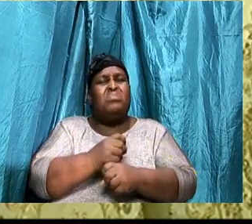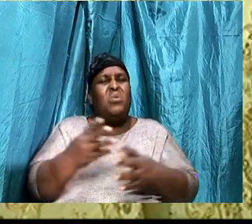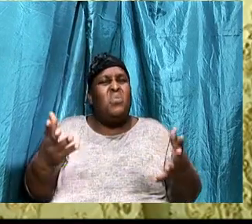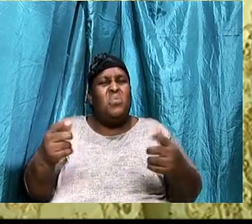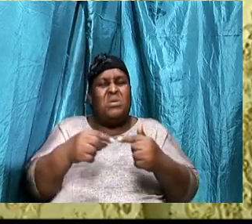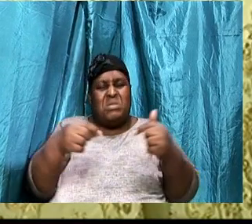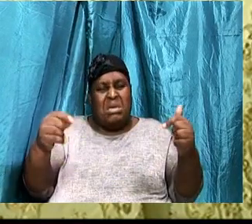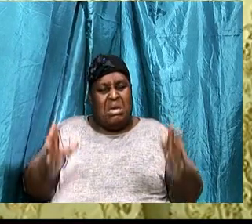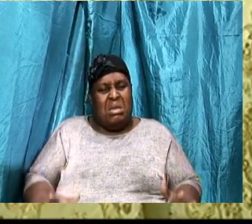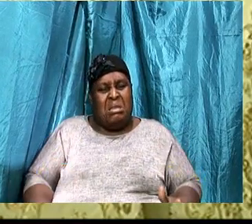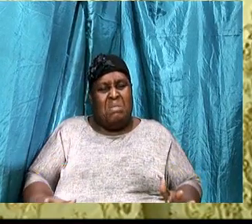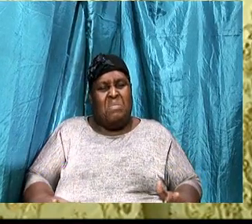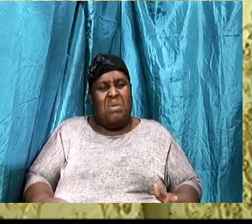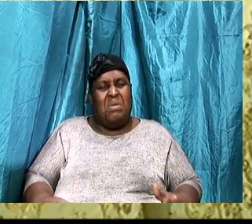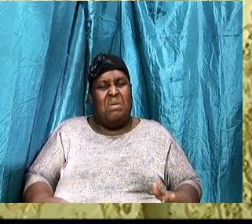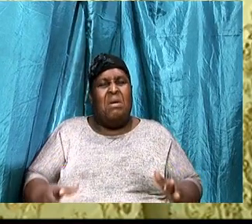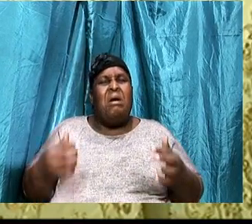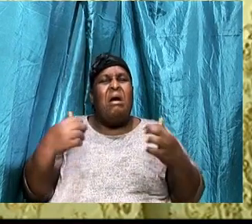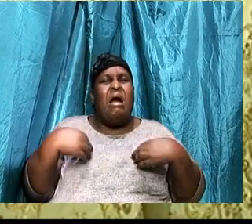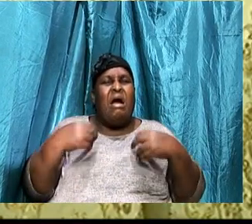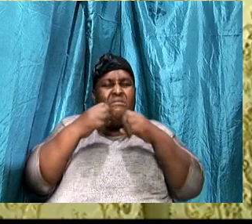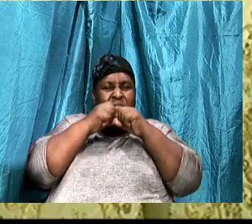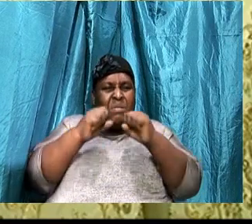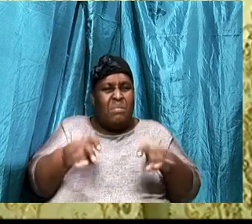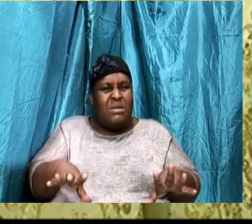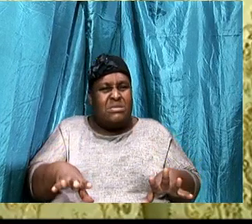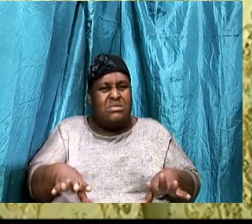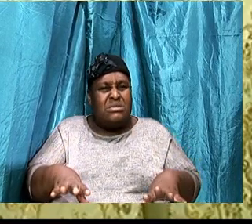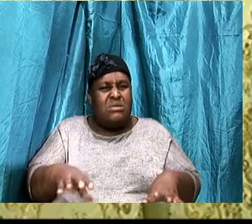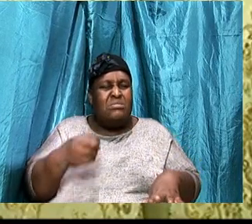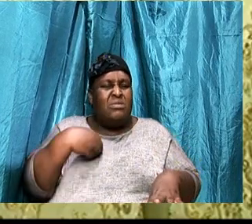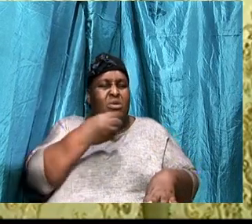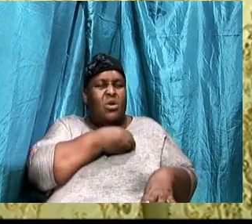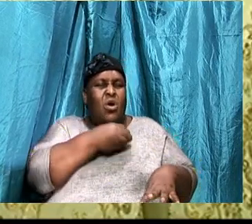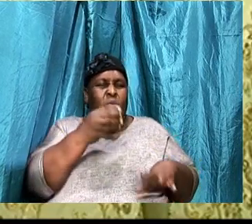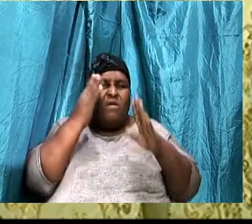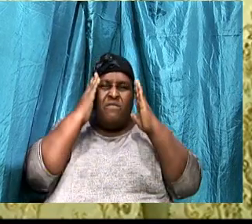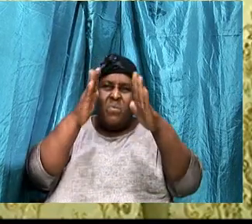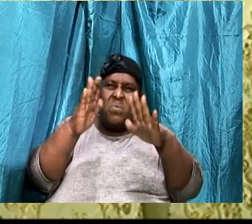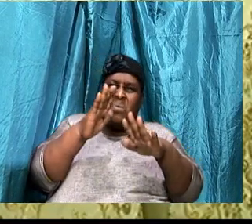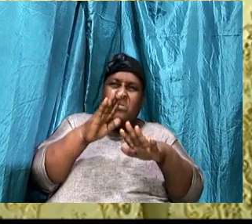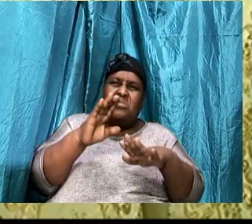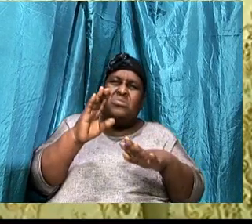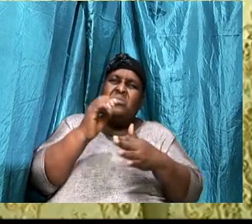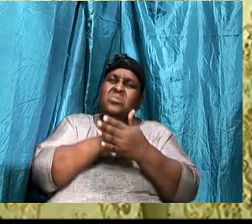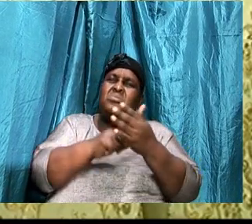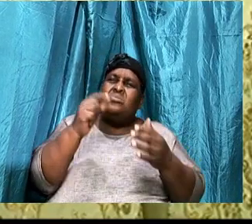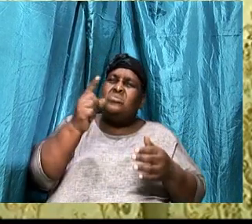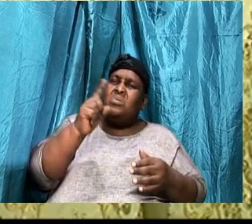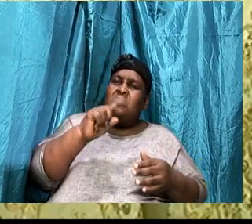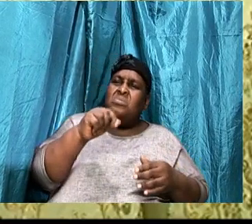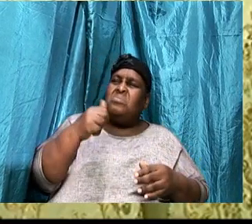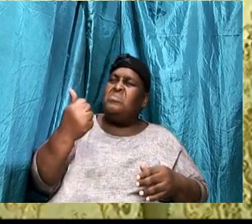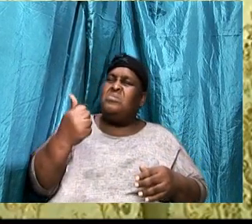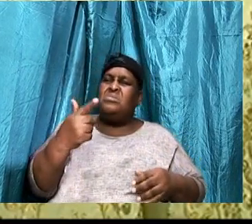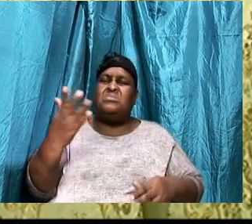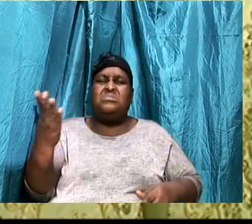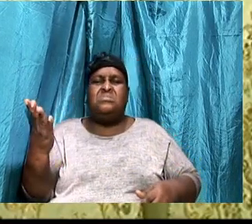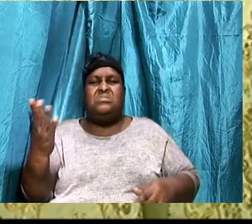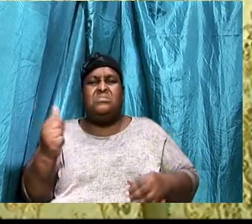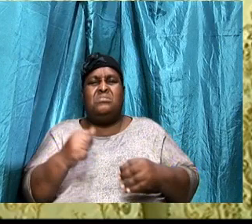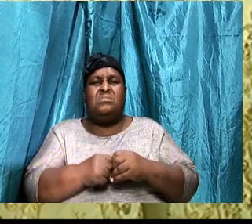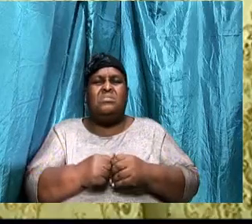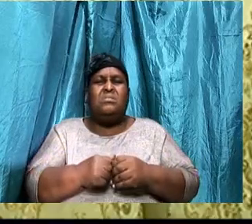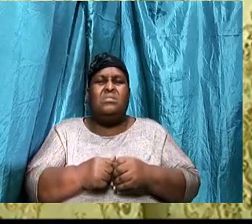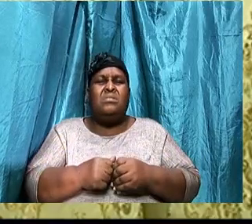But our focus, Is somewhere else, And we have to know, We have to understand, That we are